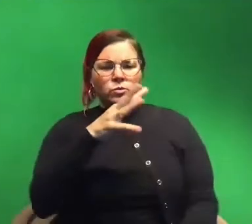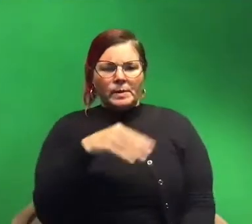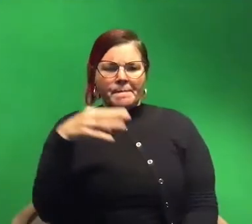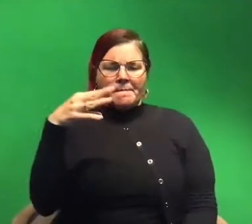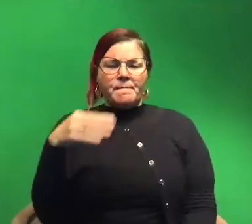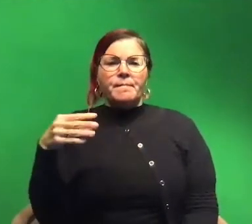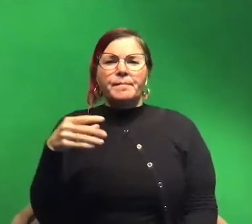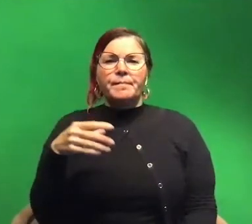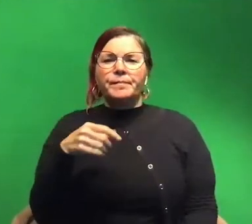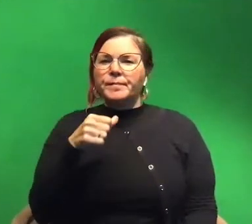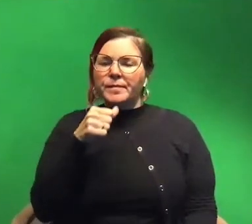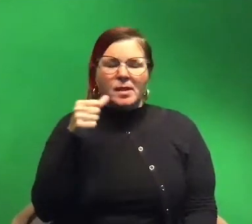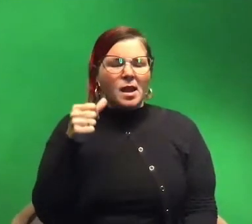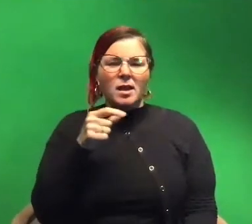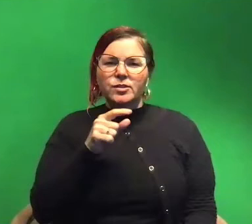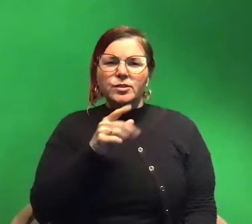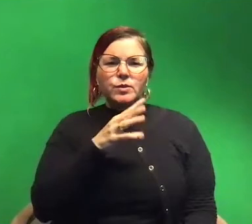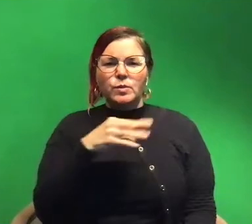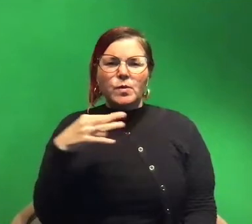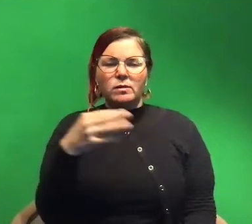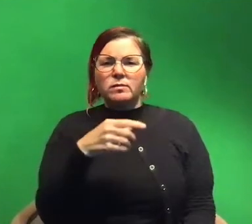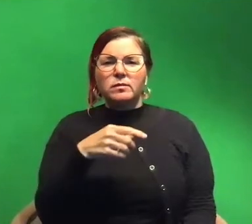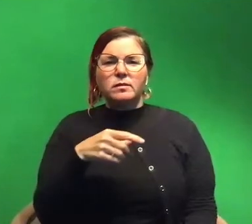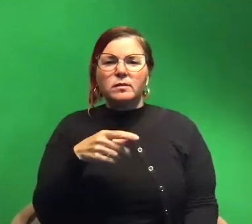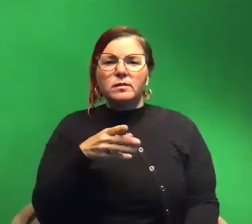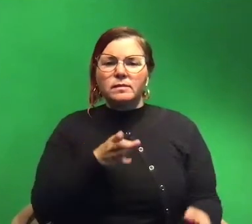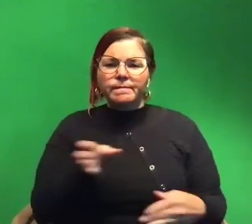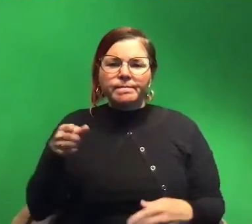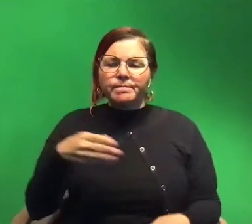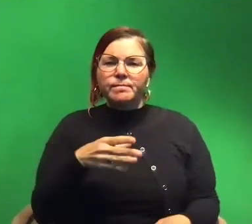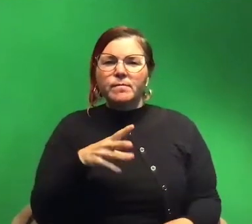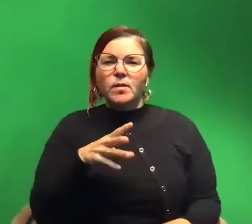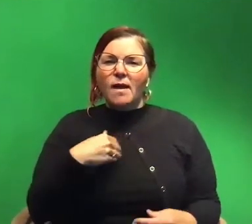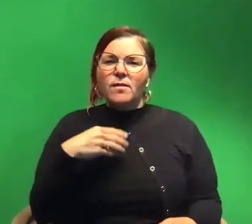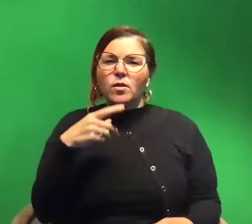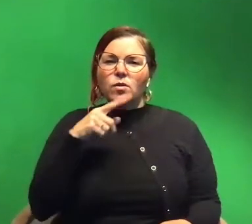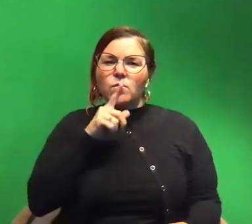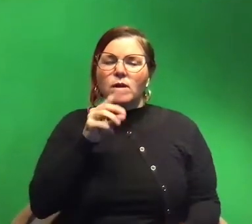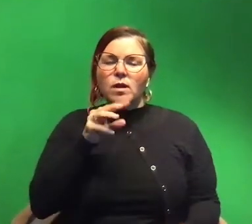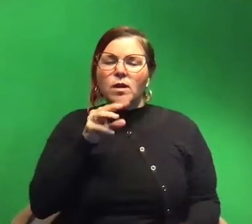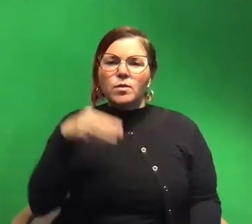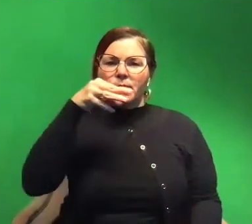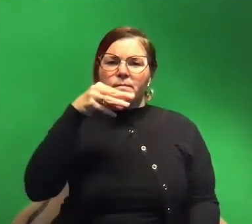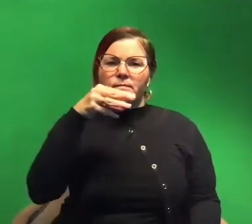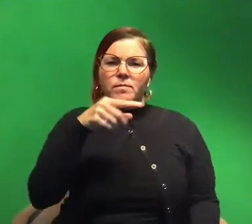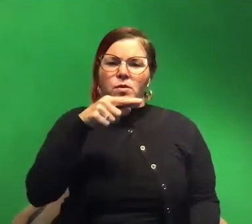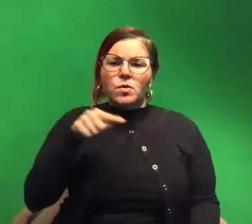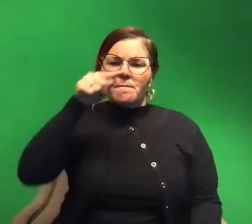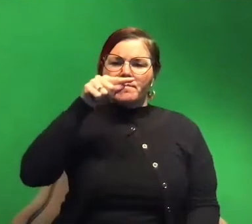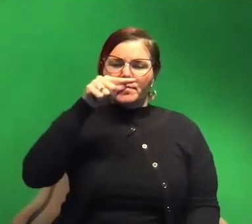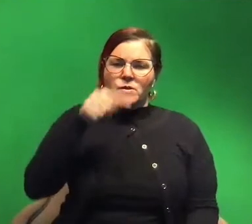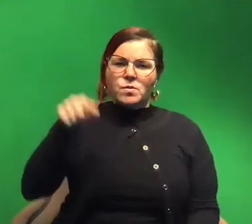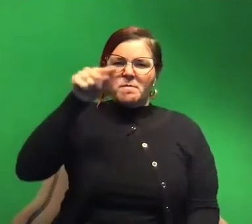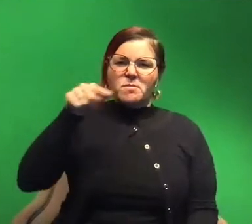don't just like swim around in a nice orientation. They do these cool little like loopy loopies all over the place.